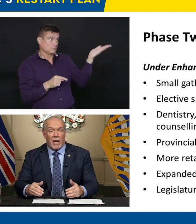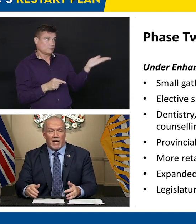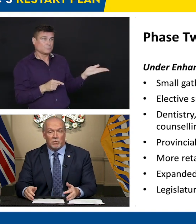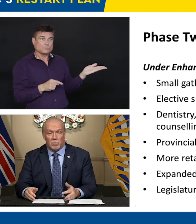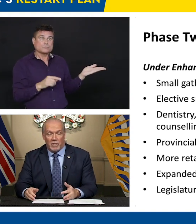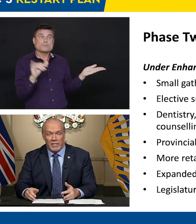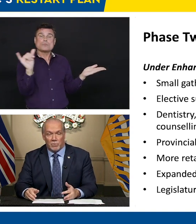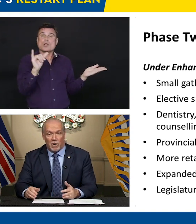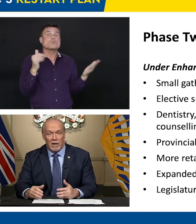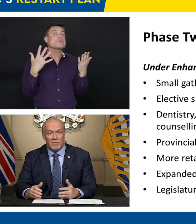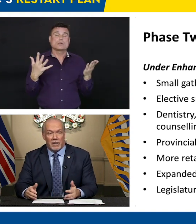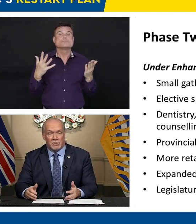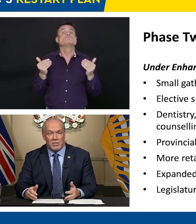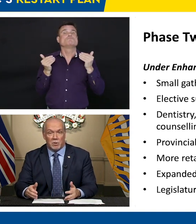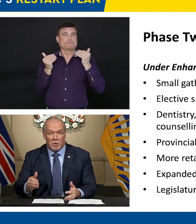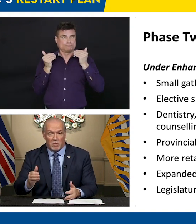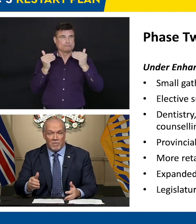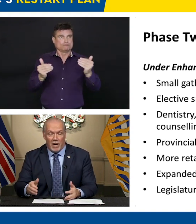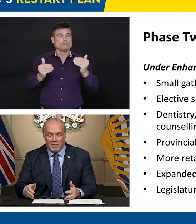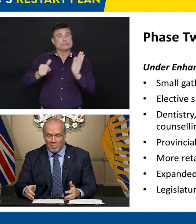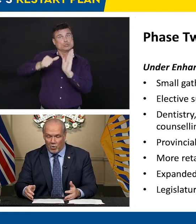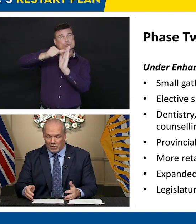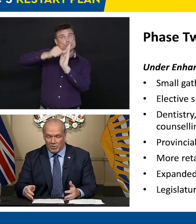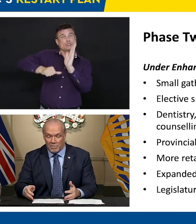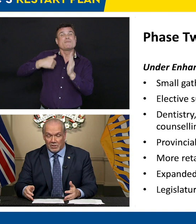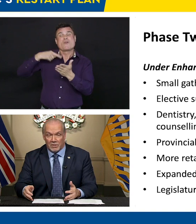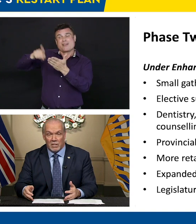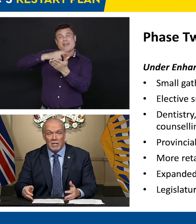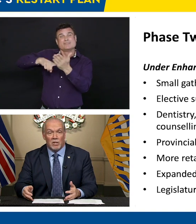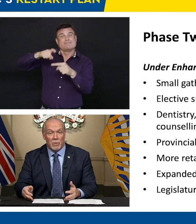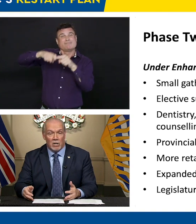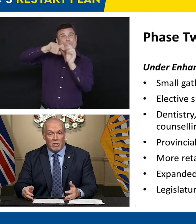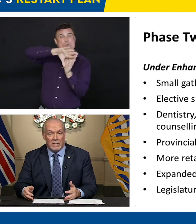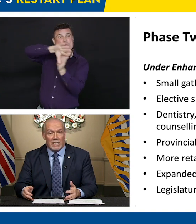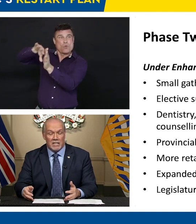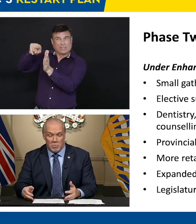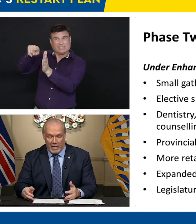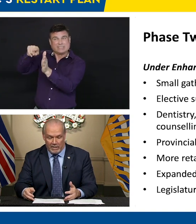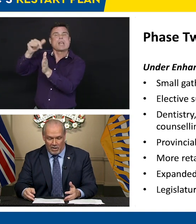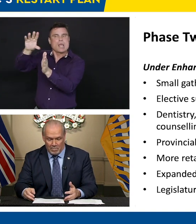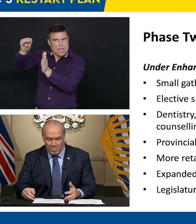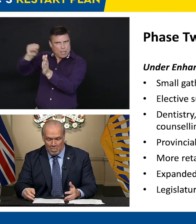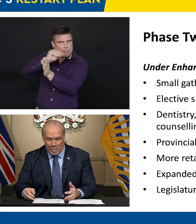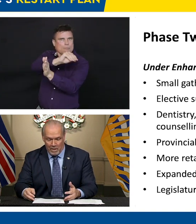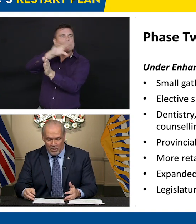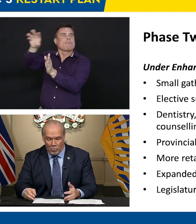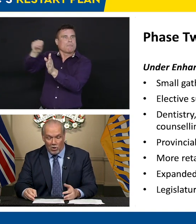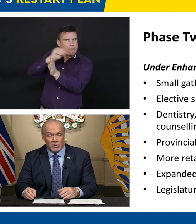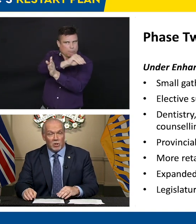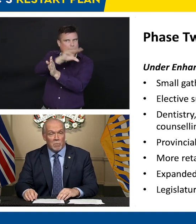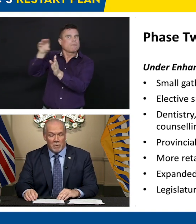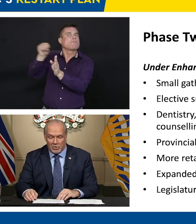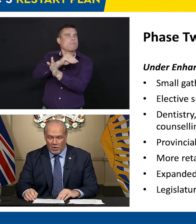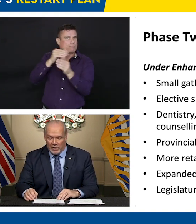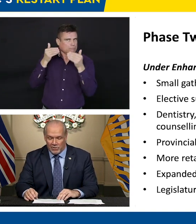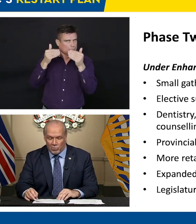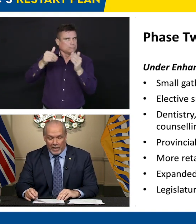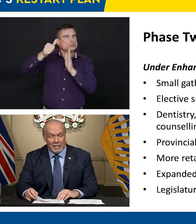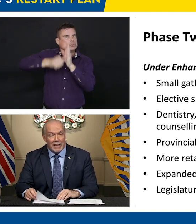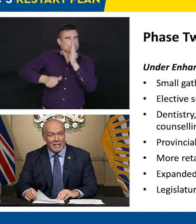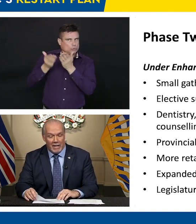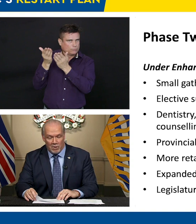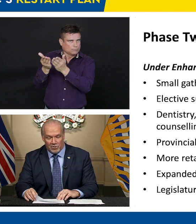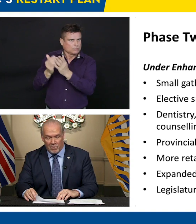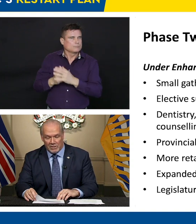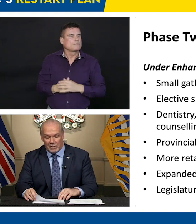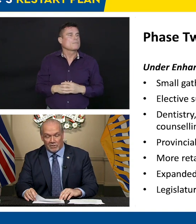of getting back to a place where our health care system can provide the important services that we all need and depend on. We're also going to be returning to